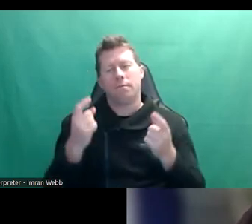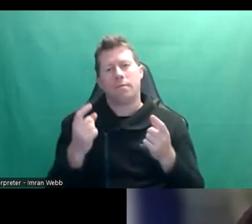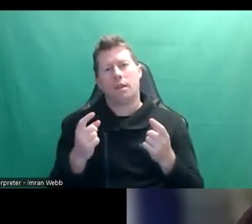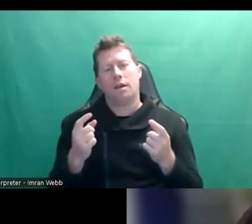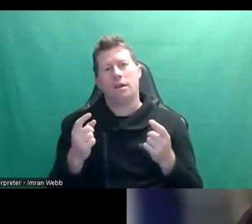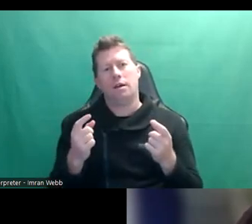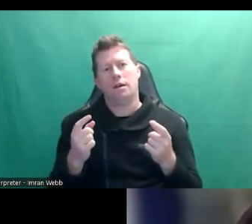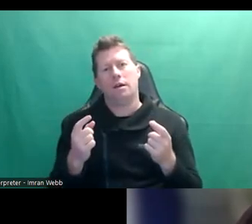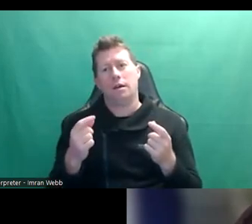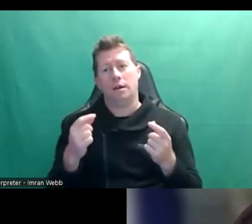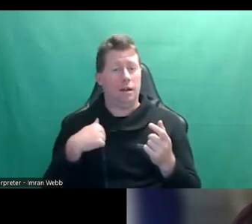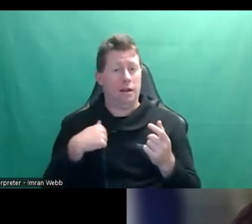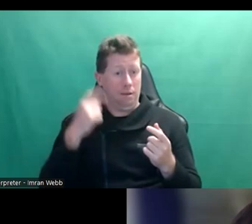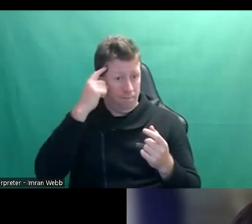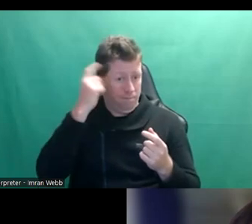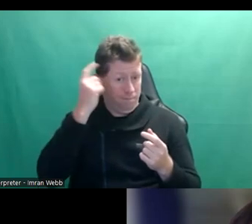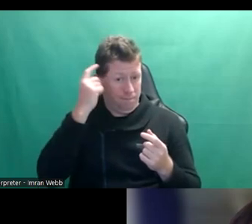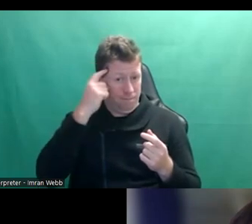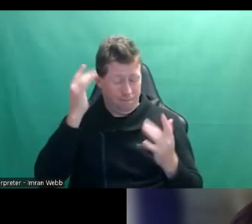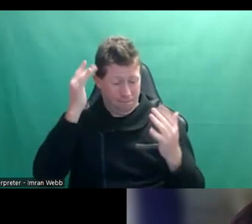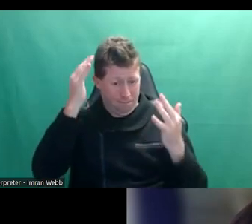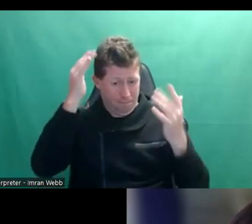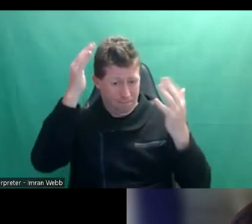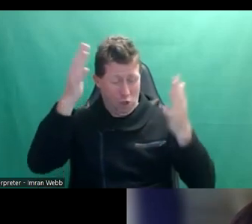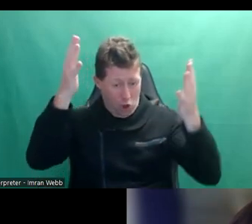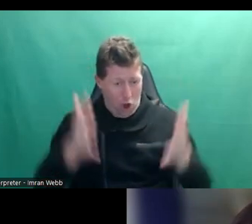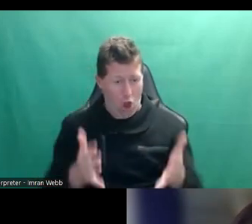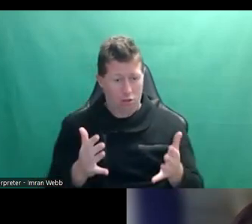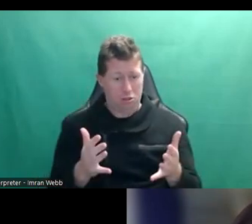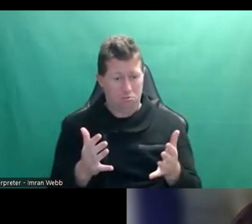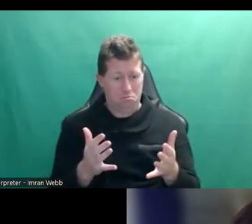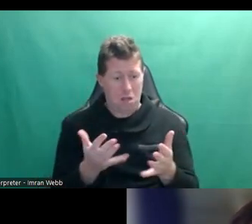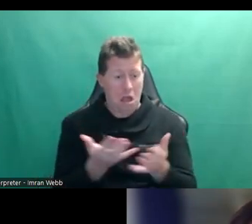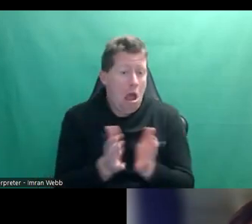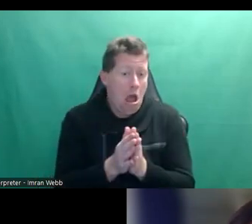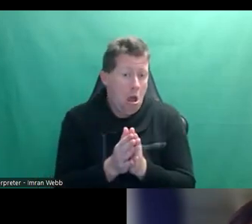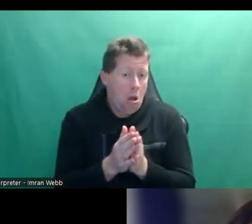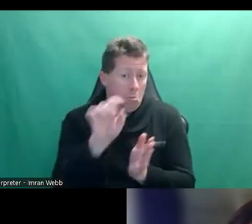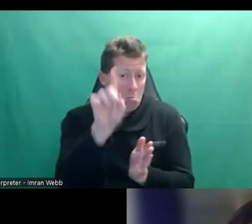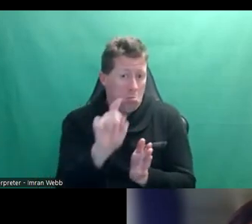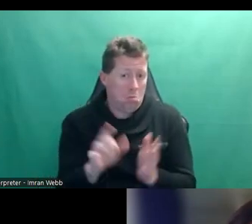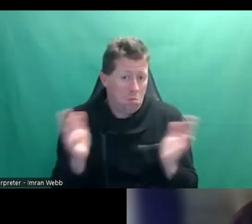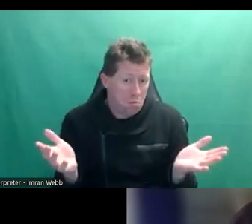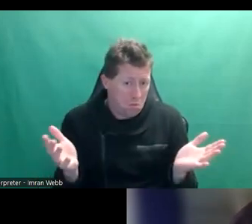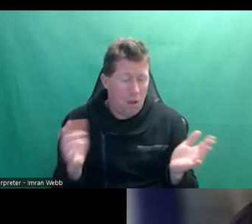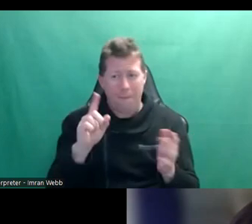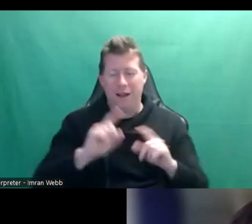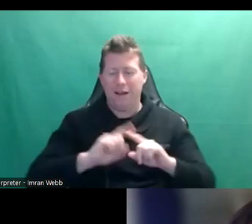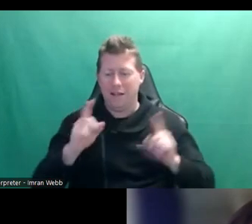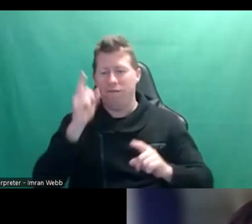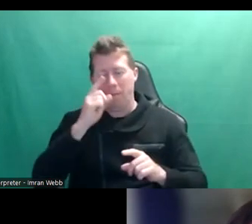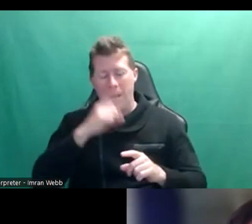it's, it's, on my mind a lot and I'm still, I'm not entirely sure how to navigate it, but different people have different